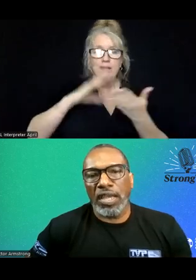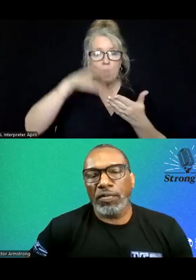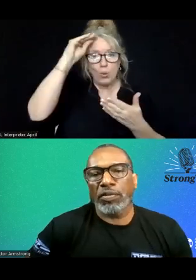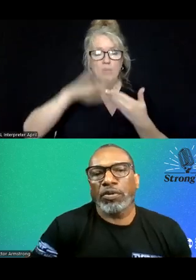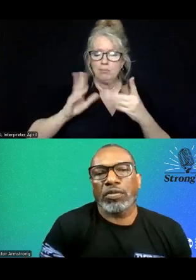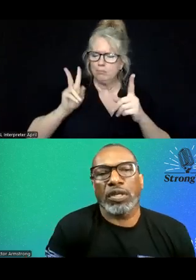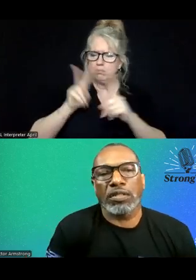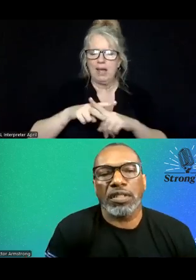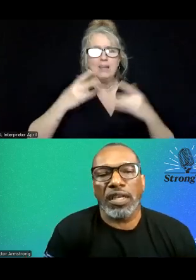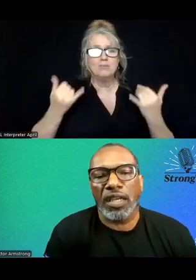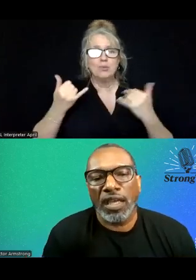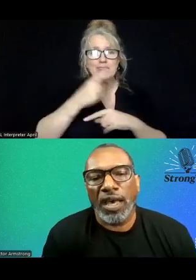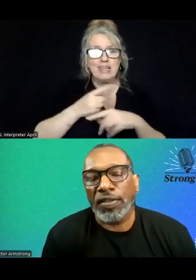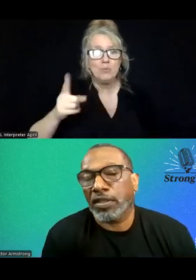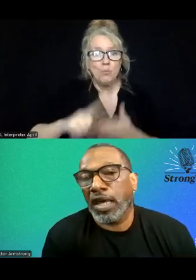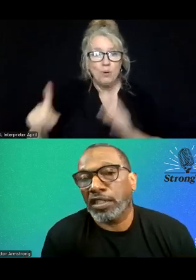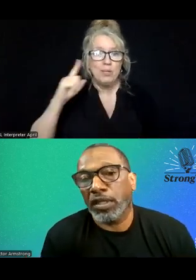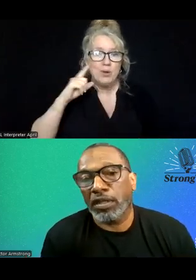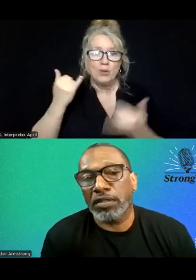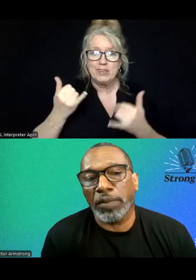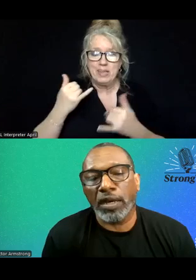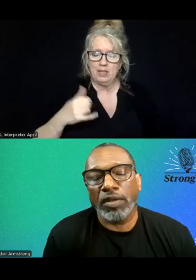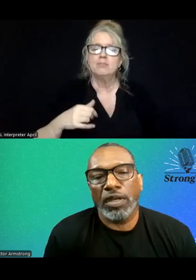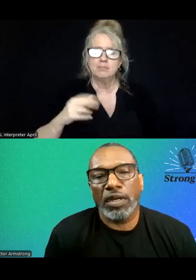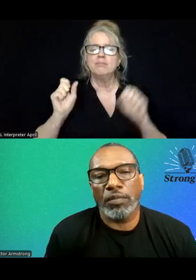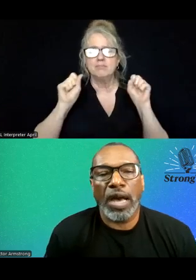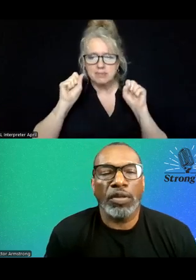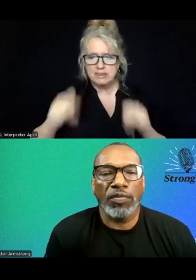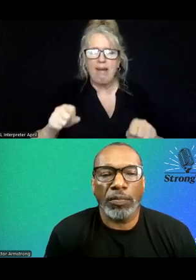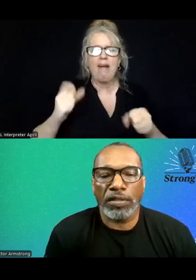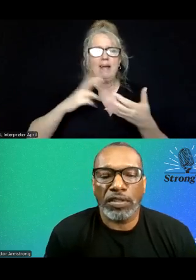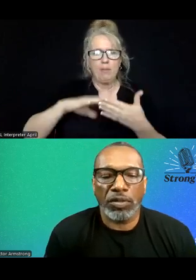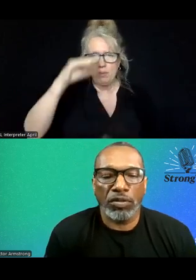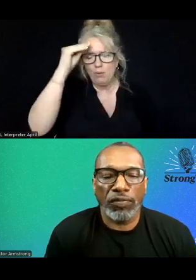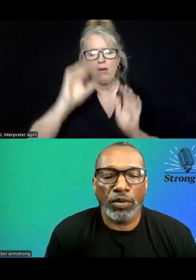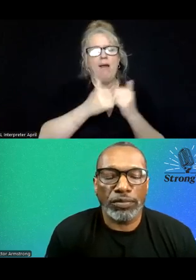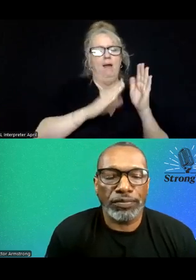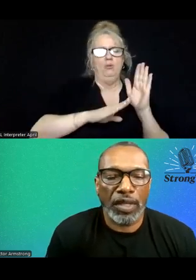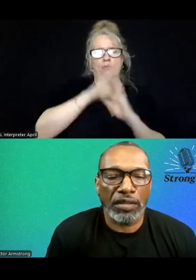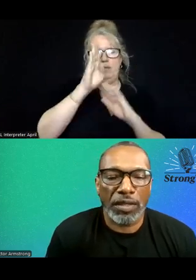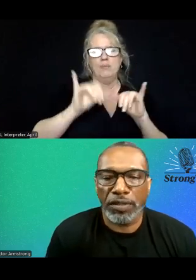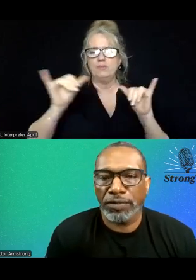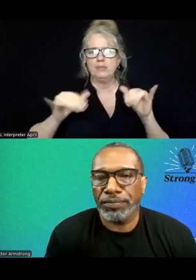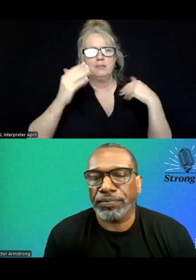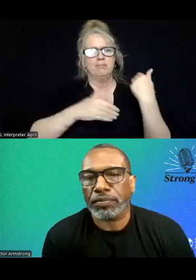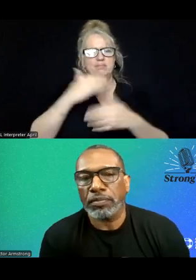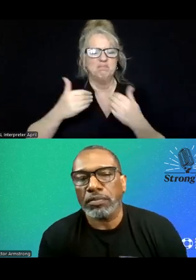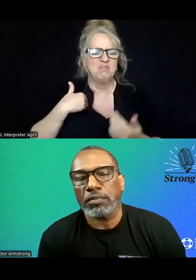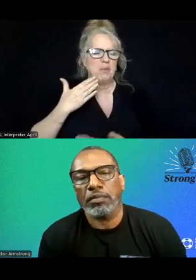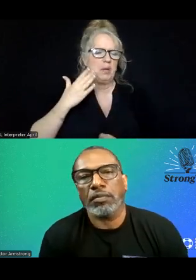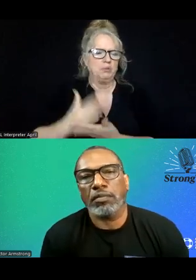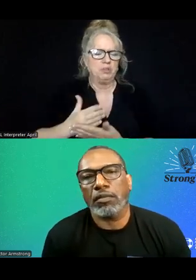even today from the report that we heard today, I think there's a lot to be learned about how we develop our system going forward. And I'll stop there.